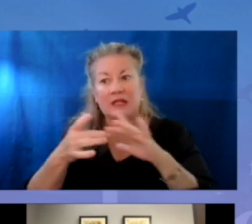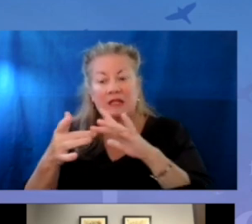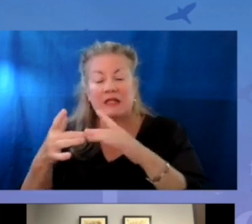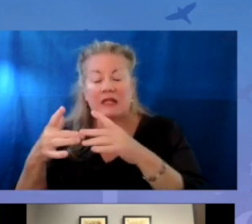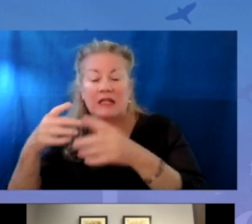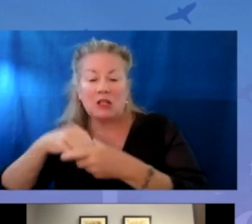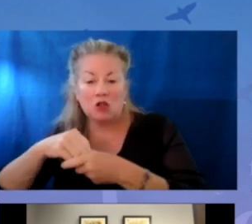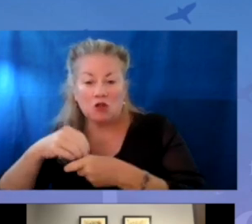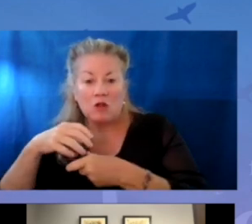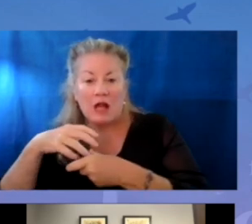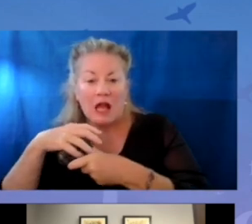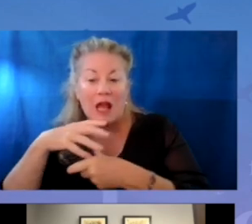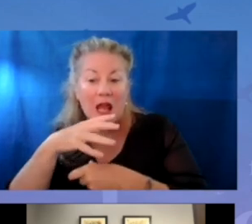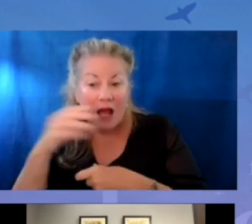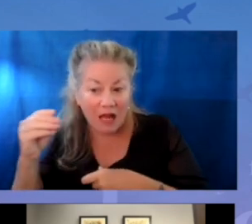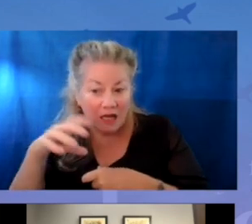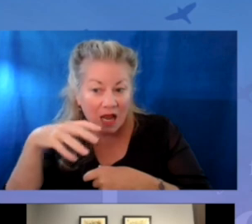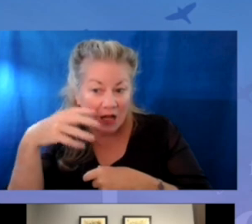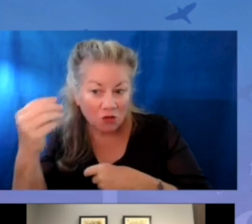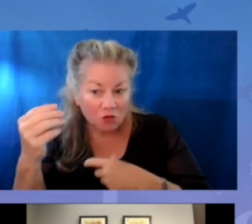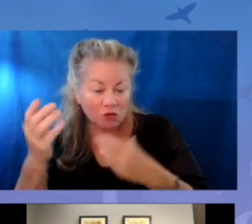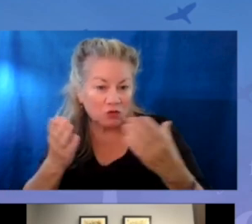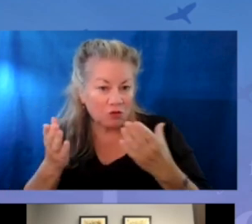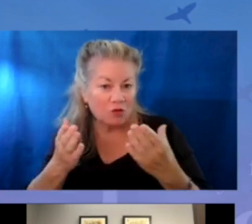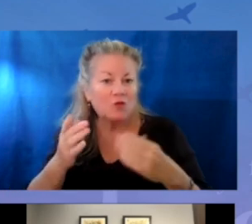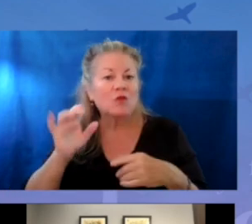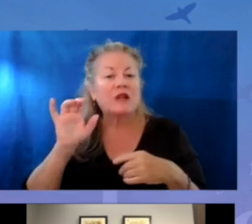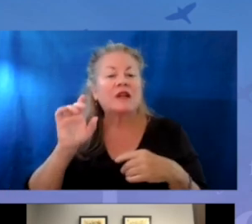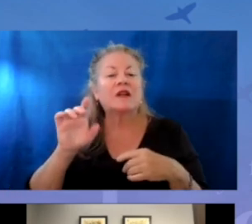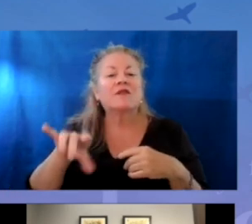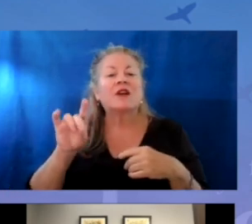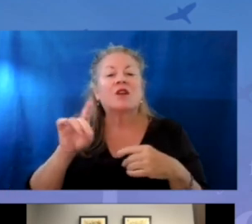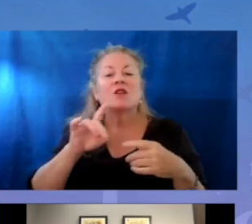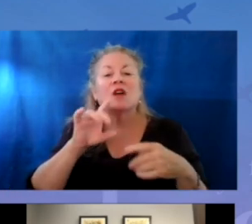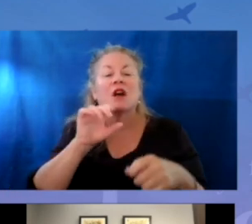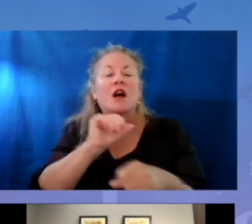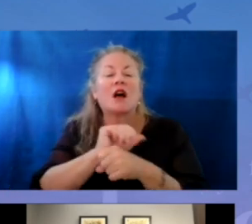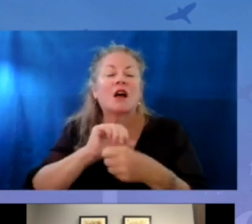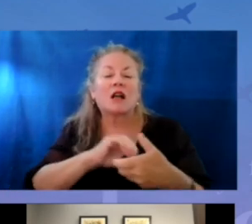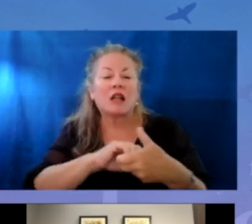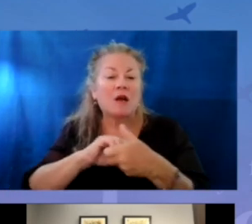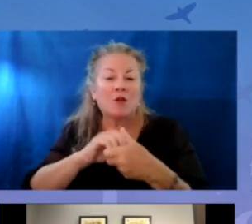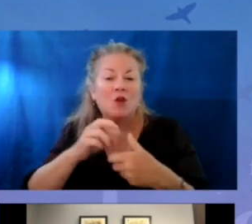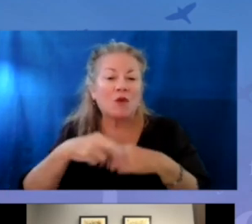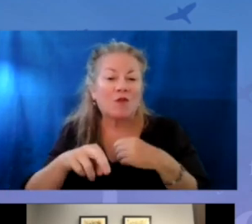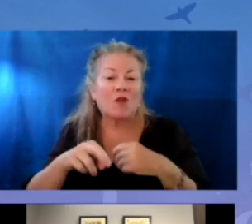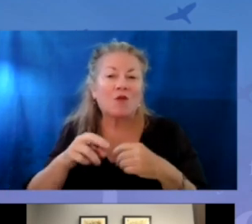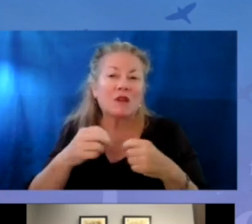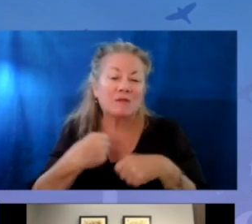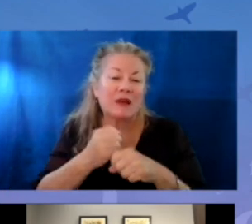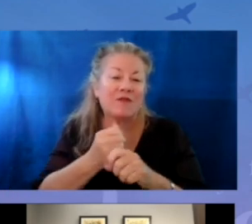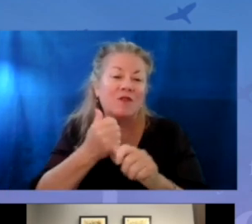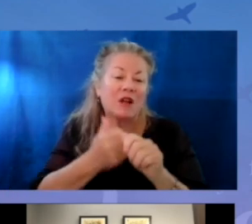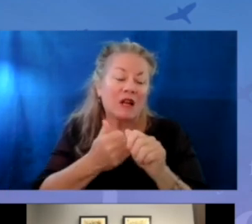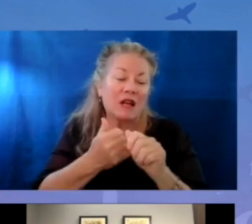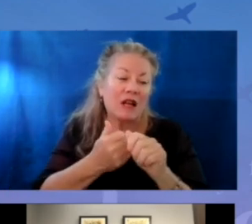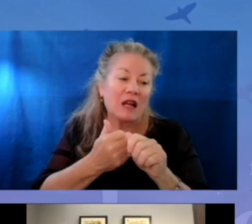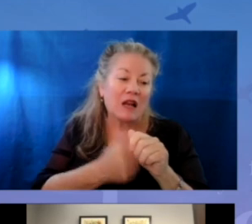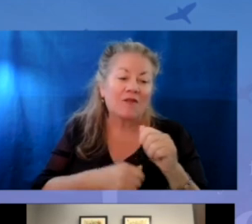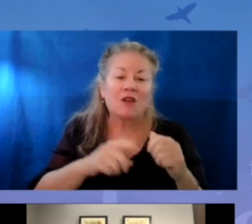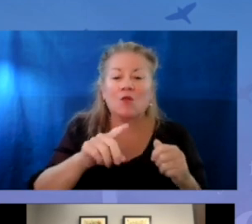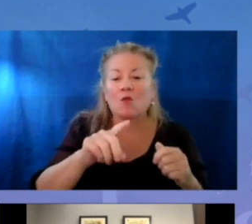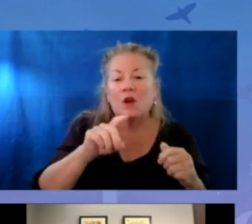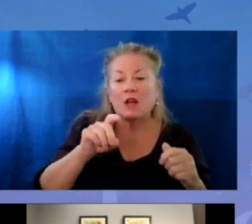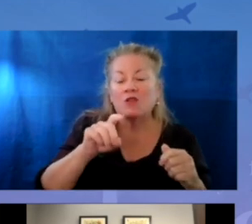and external services. And we found out that a collaborative referral was generated for about every 125